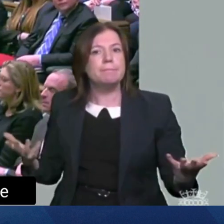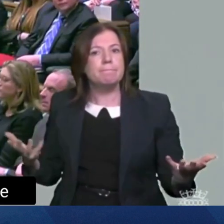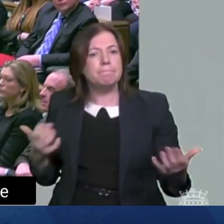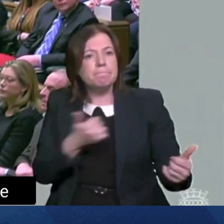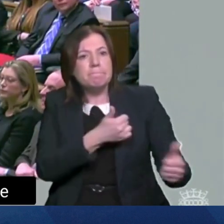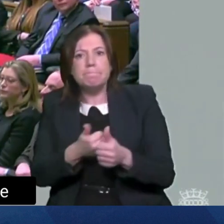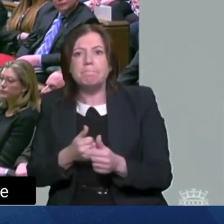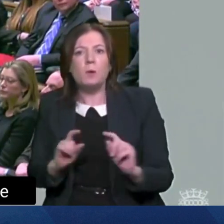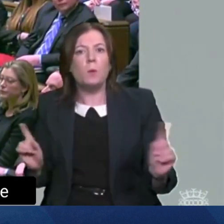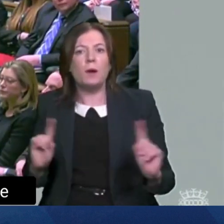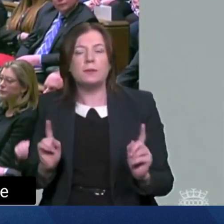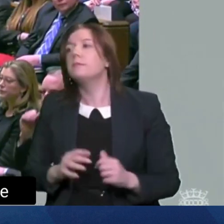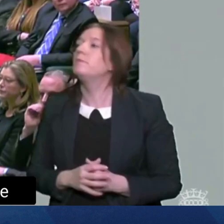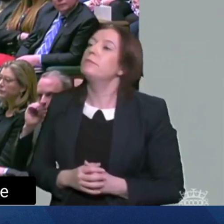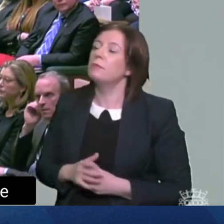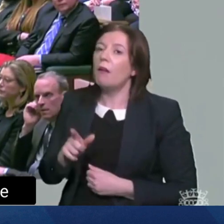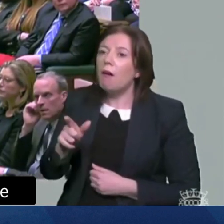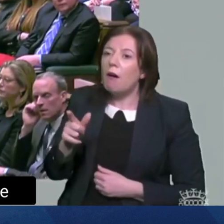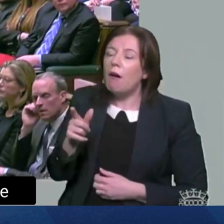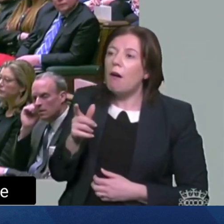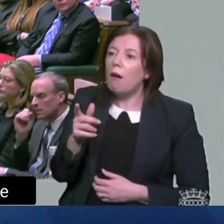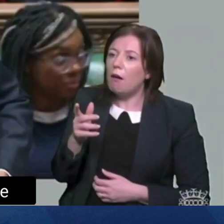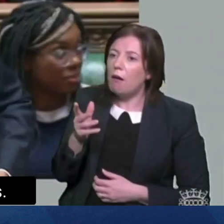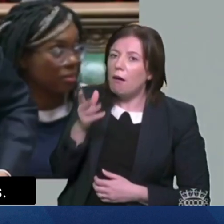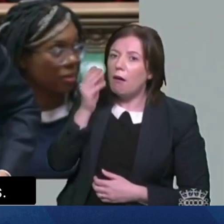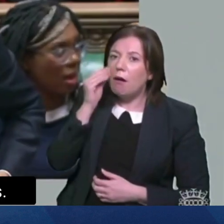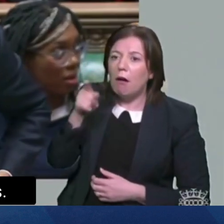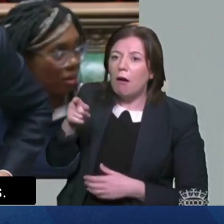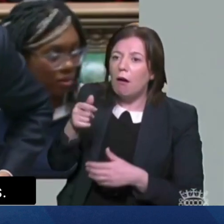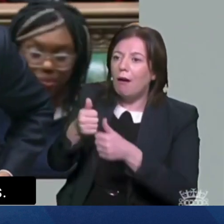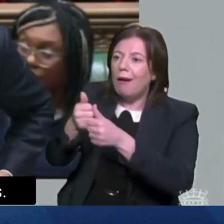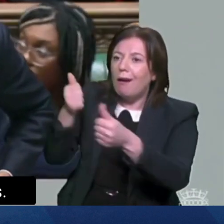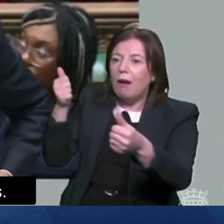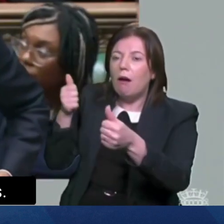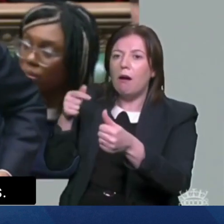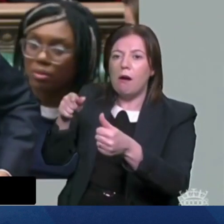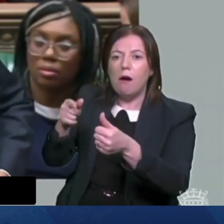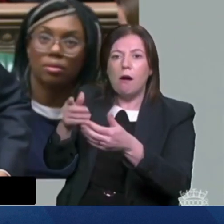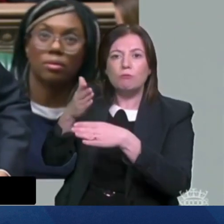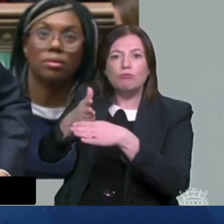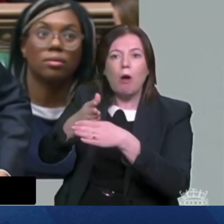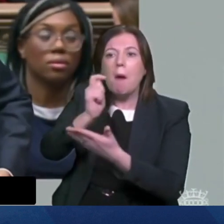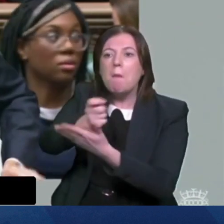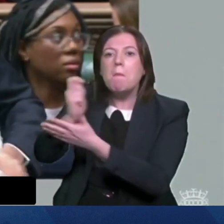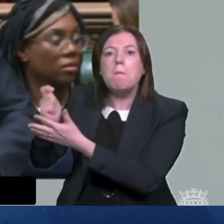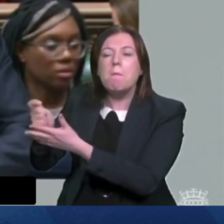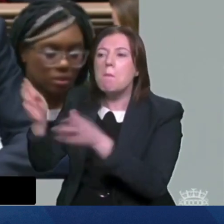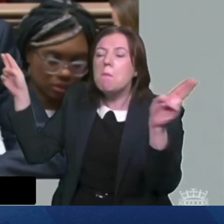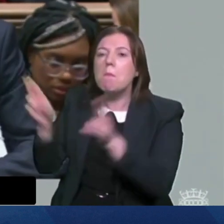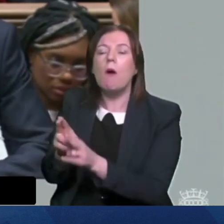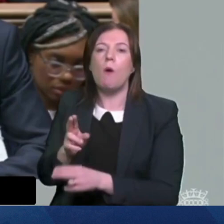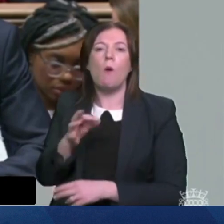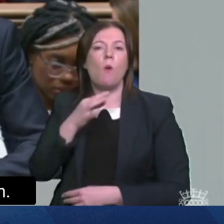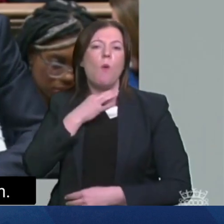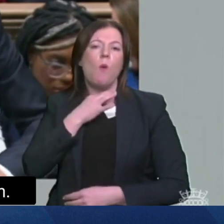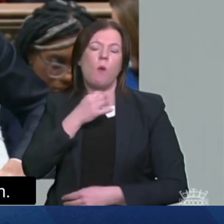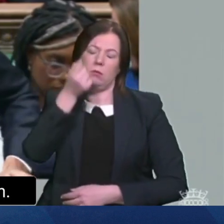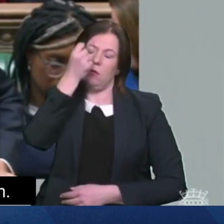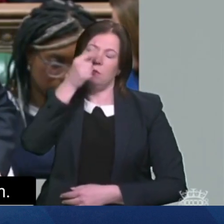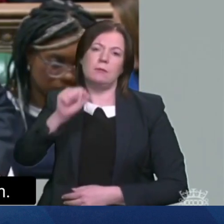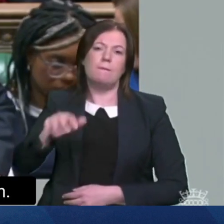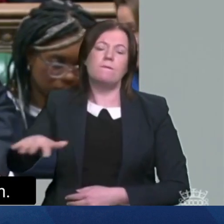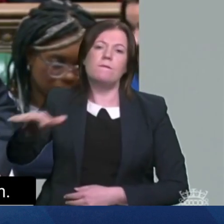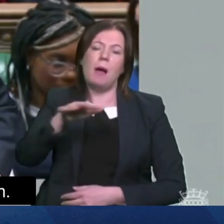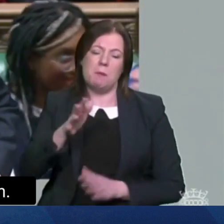Mr Speaker, I am very sorry to hear about the job losses that the Honourable Lady raises. My thoughts are with those affected and their families. know how